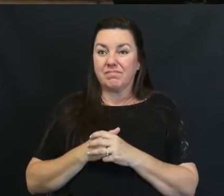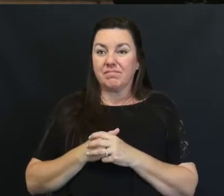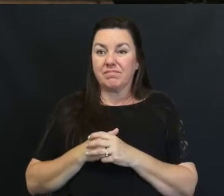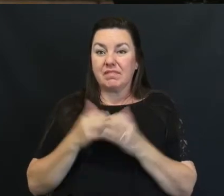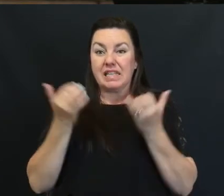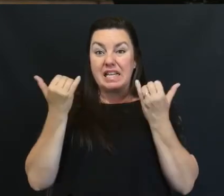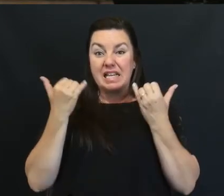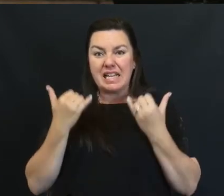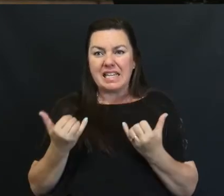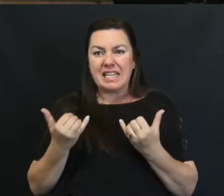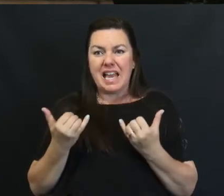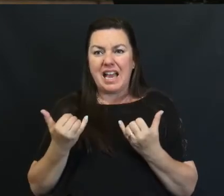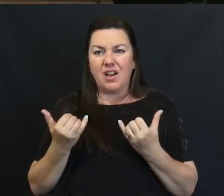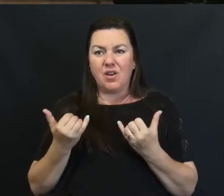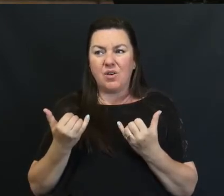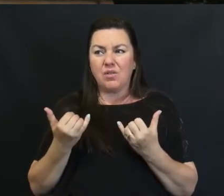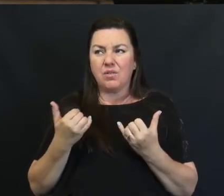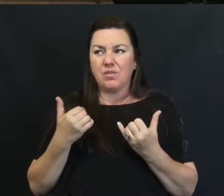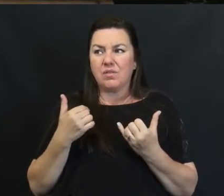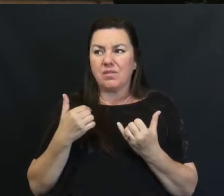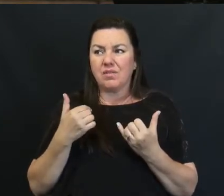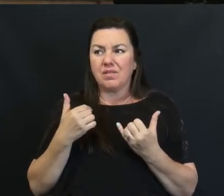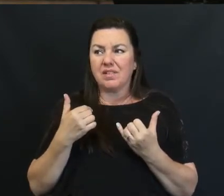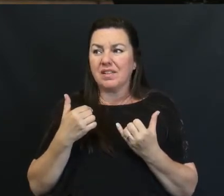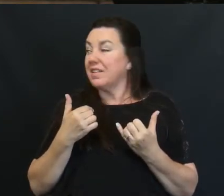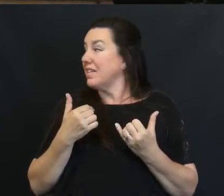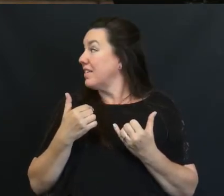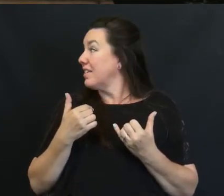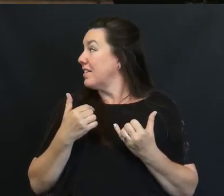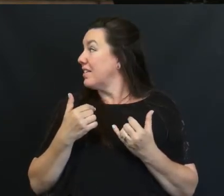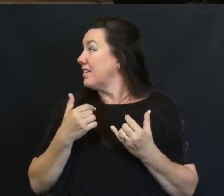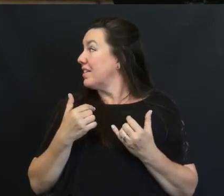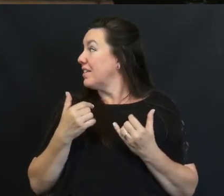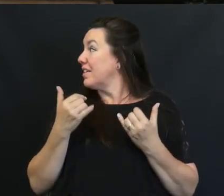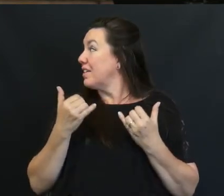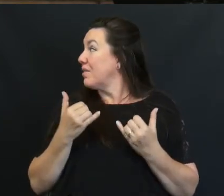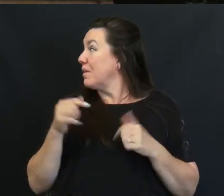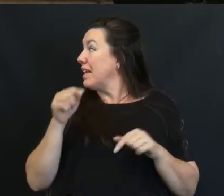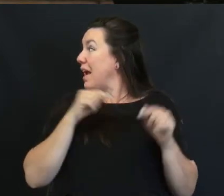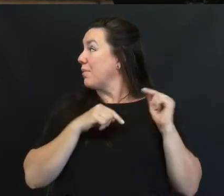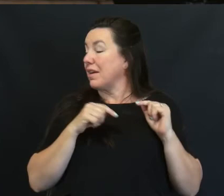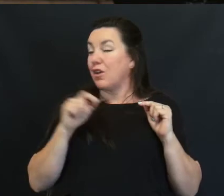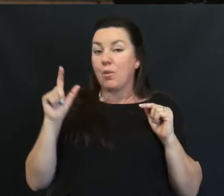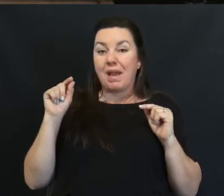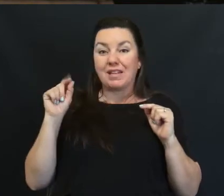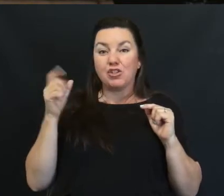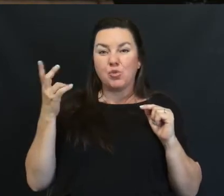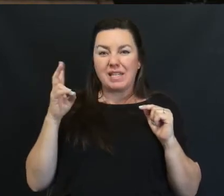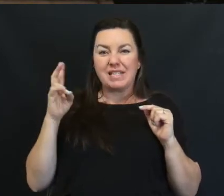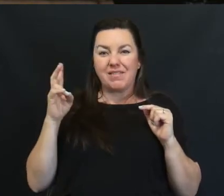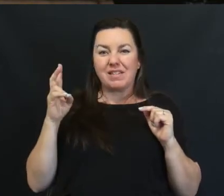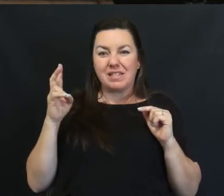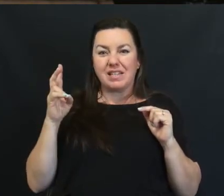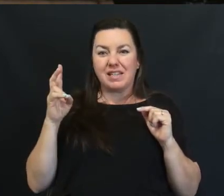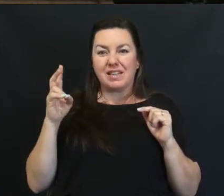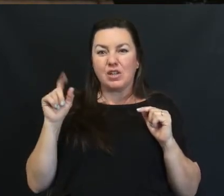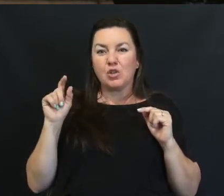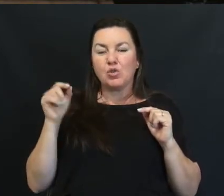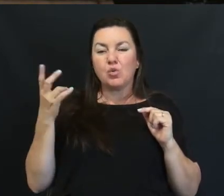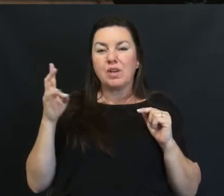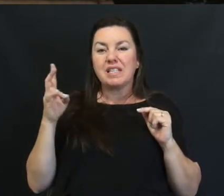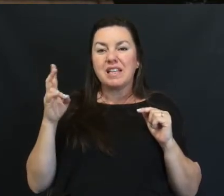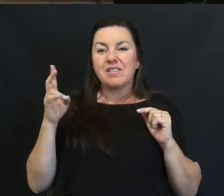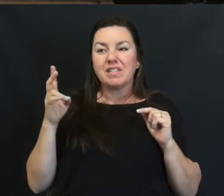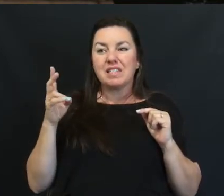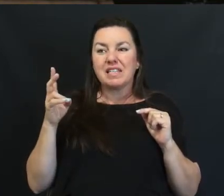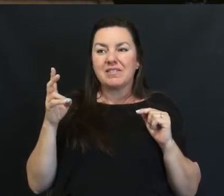Now But something I did Have my Testimony Sorry But now I'm going To take You back To 2017 2017